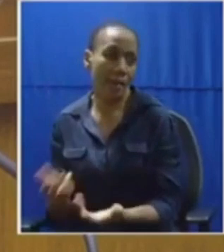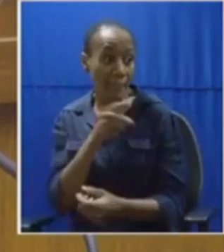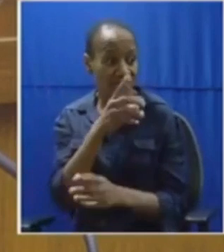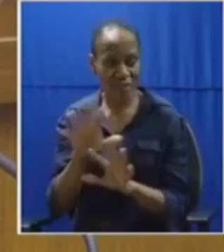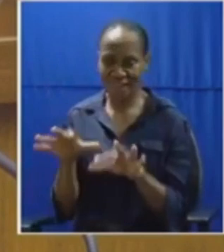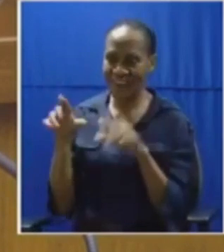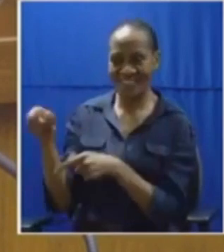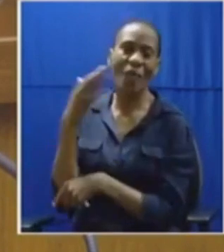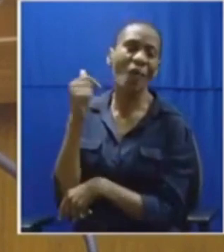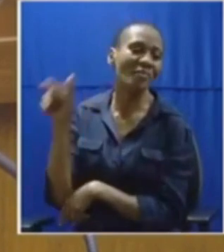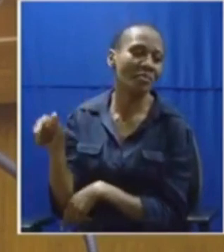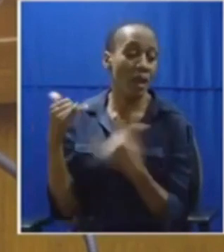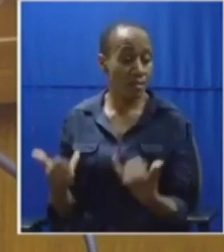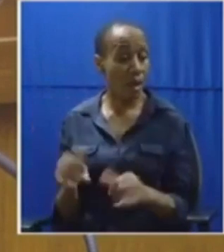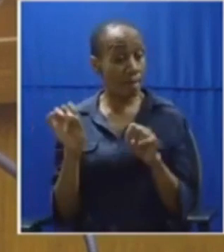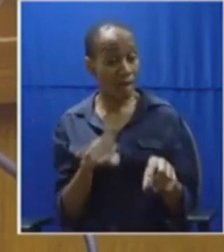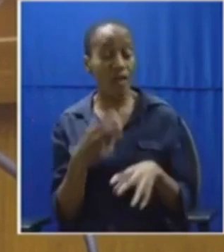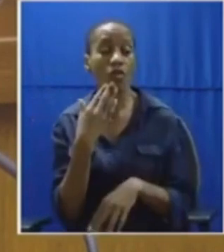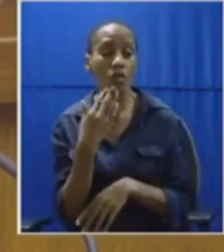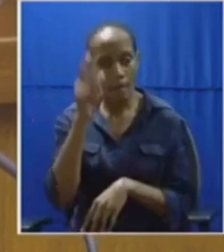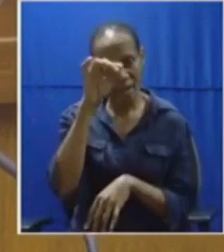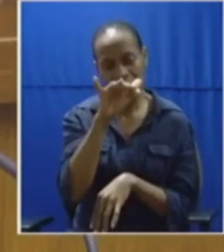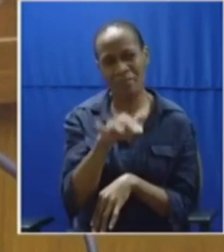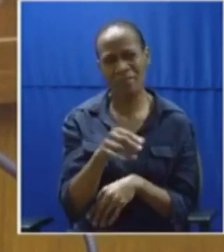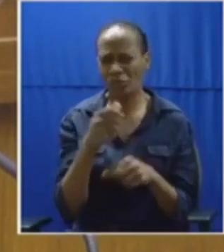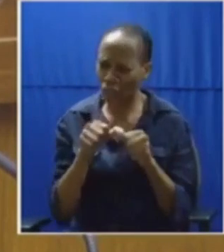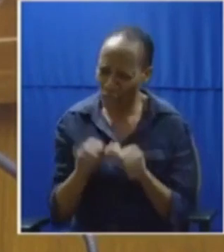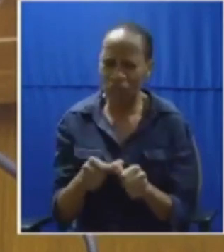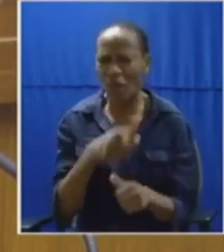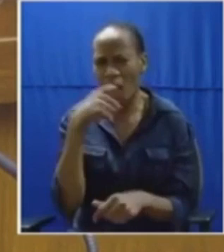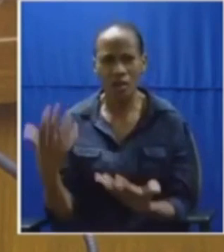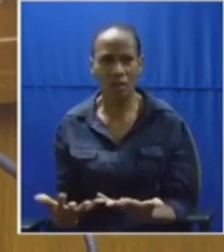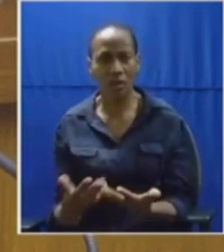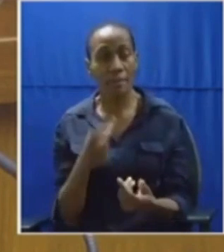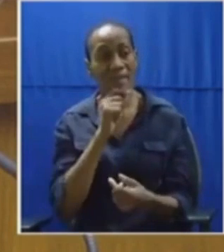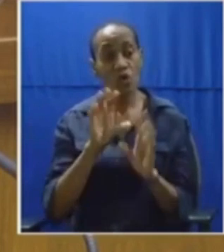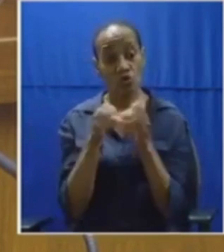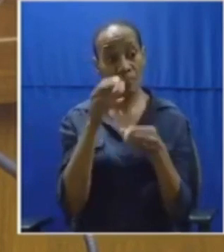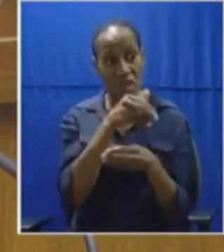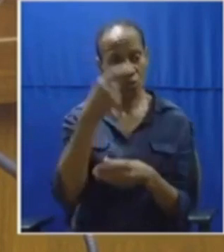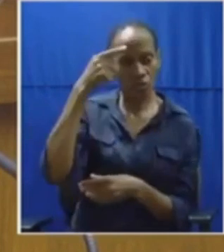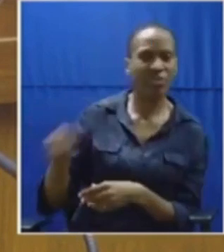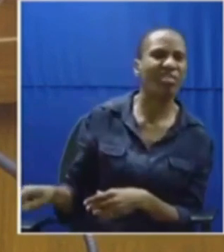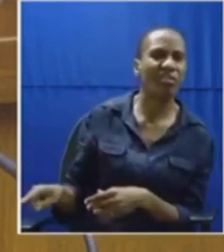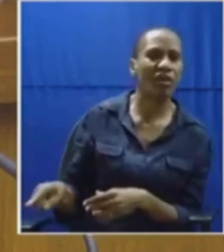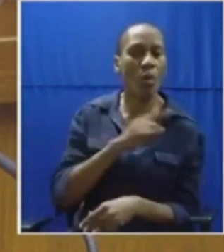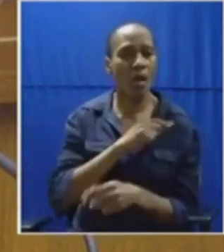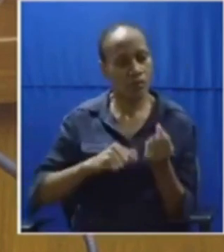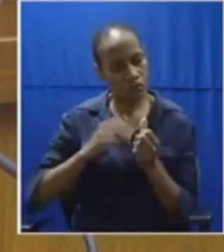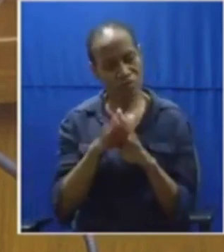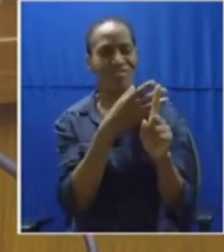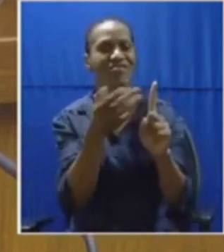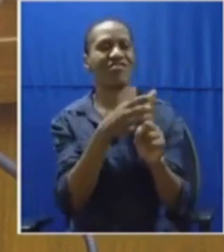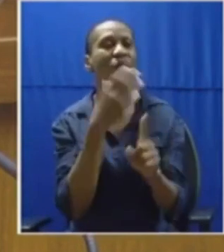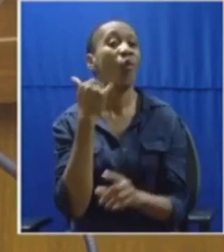will keep black people in permanent poverty and starvation you have abandoned your own party just to appease whiteness you